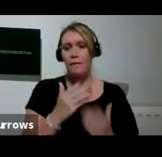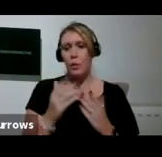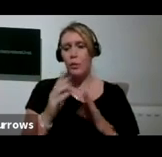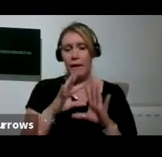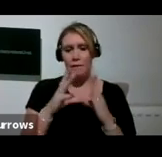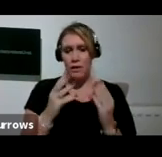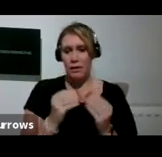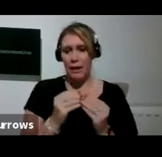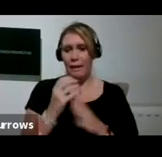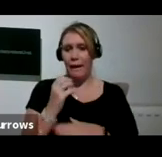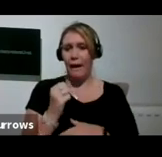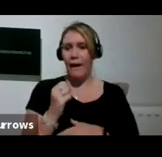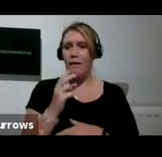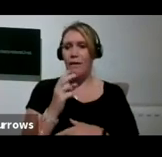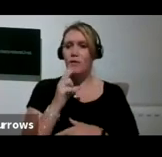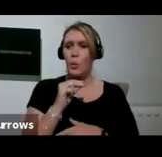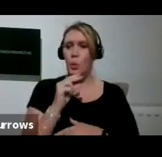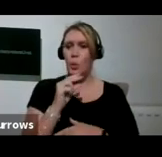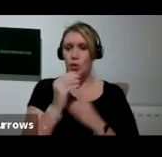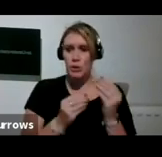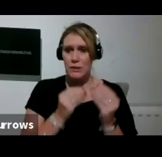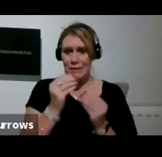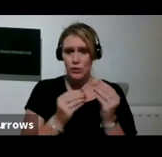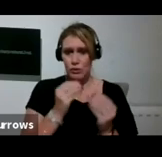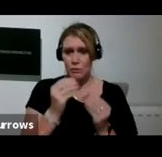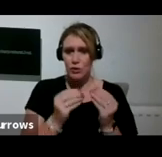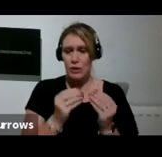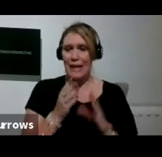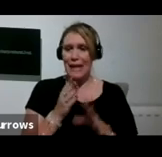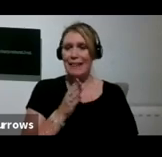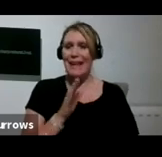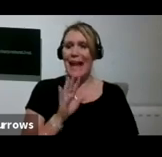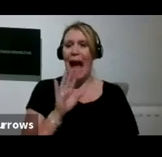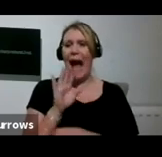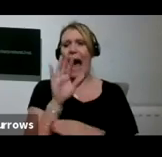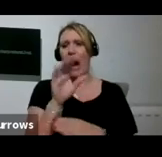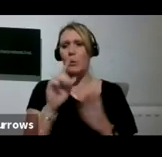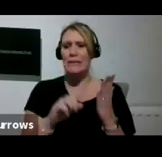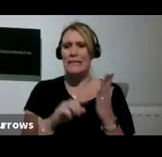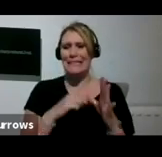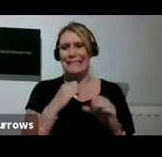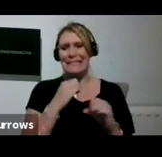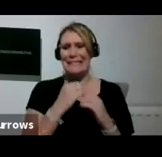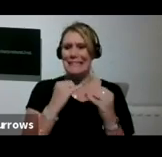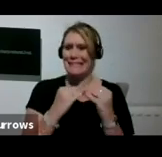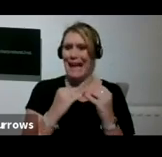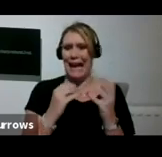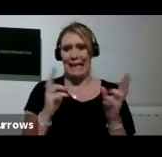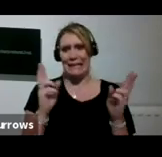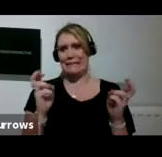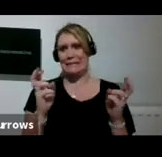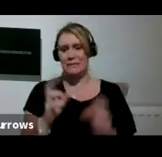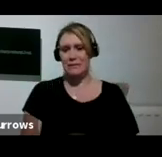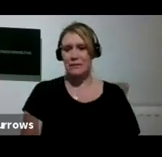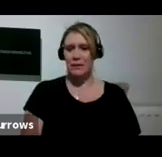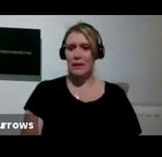description in the out tags. Vince, are you able to